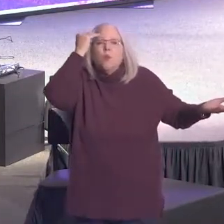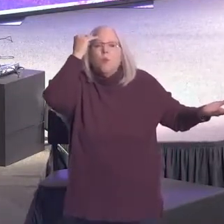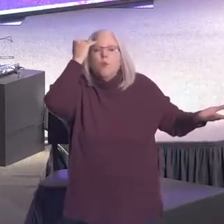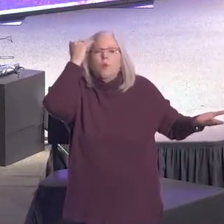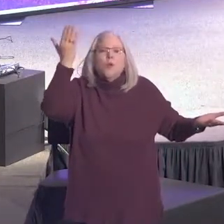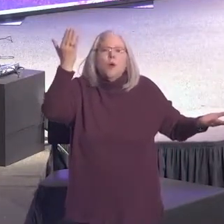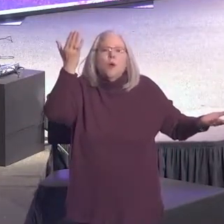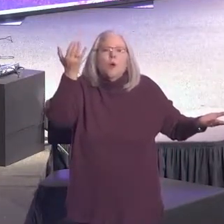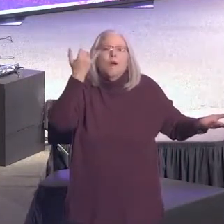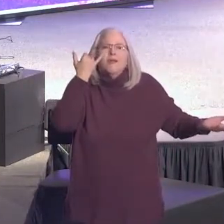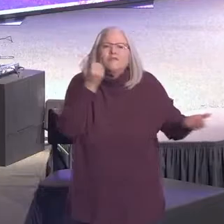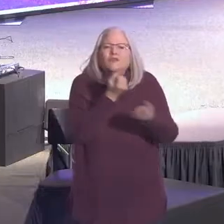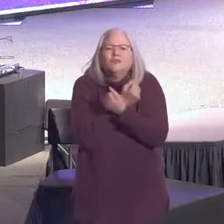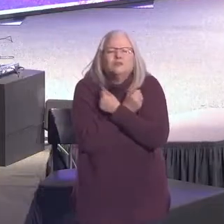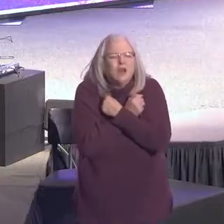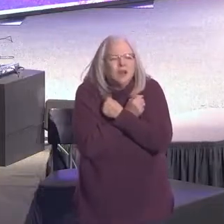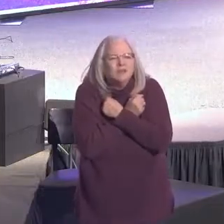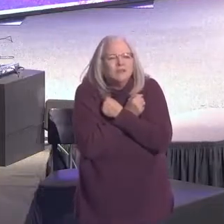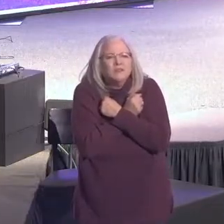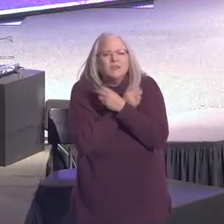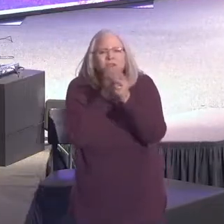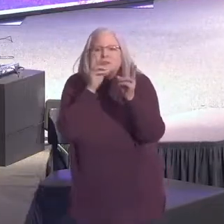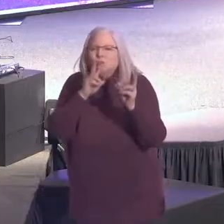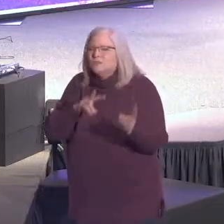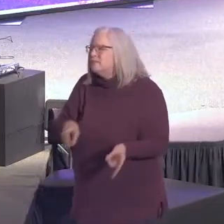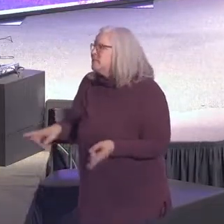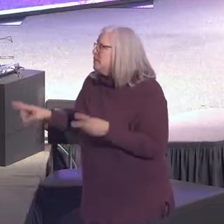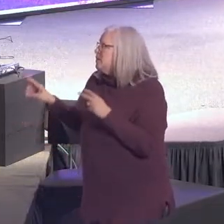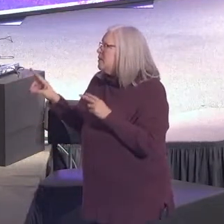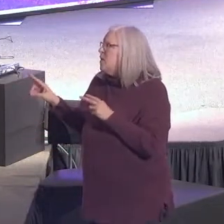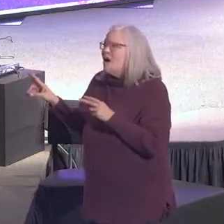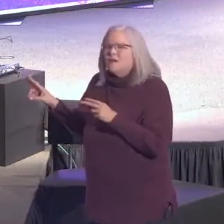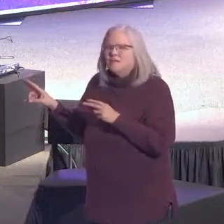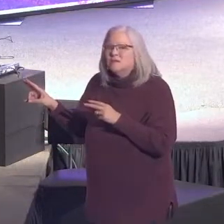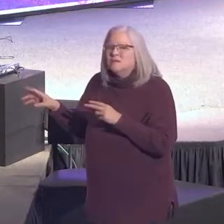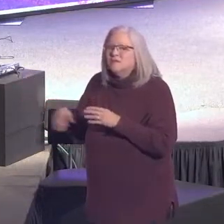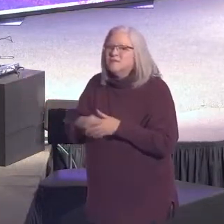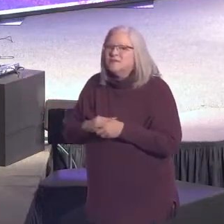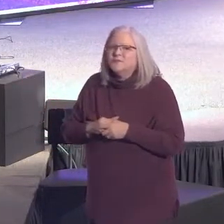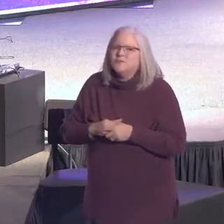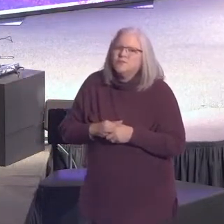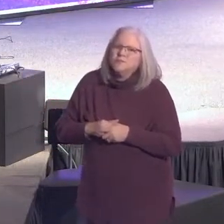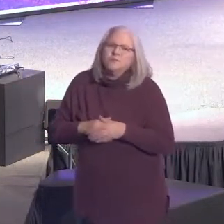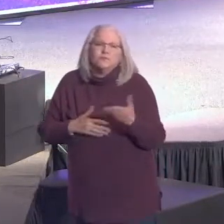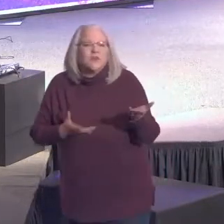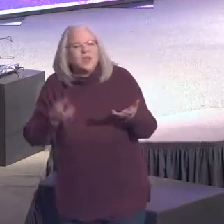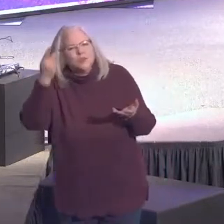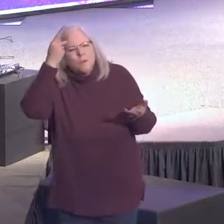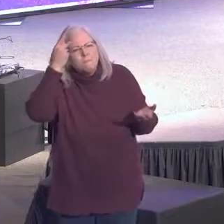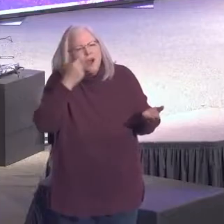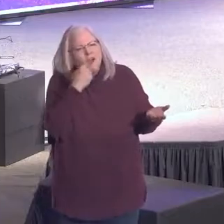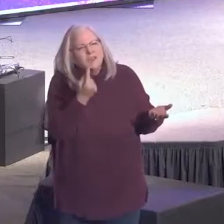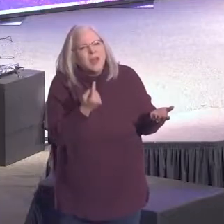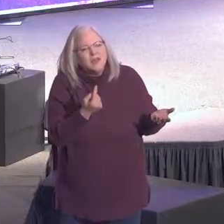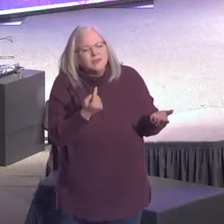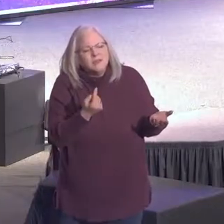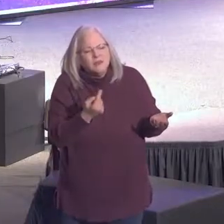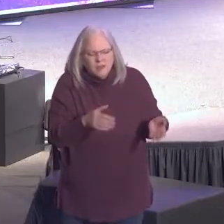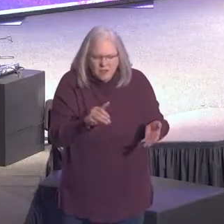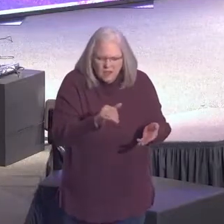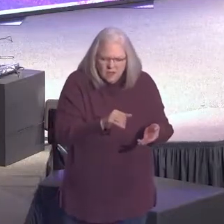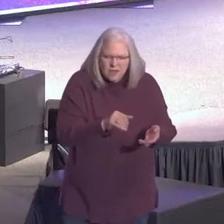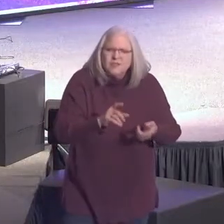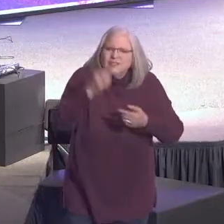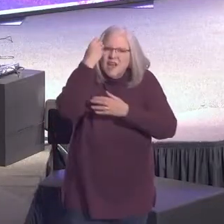if you're loved, you needn't look any further than the cross. And here's what Paul says, not only that, to